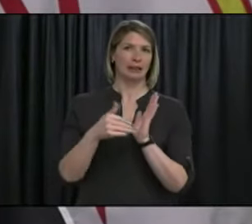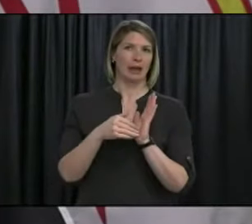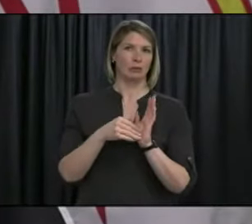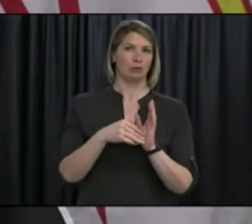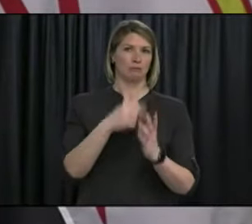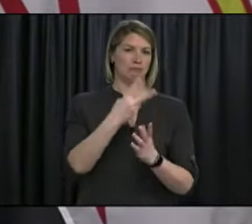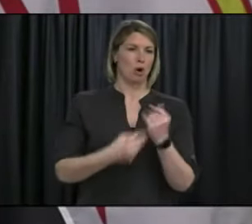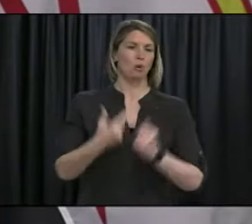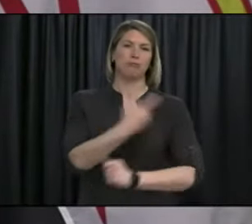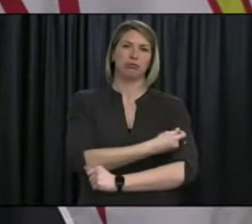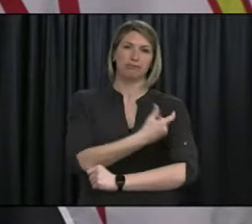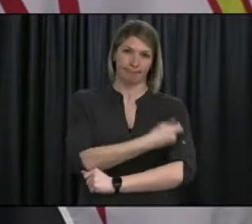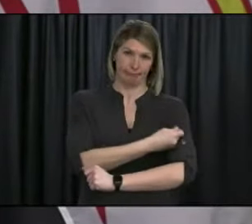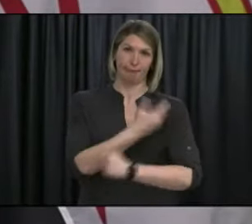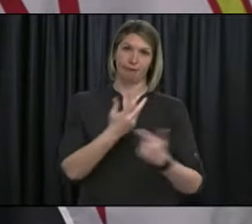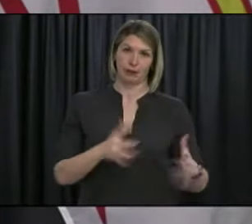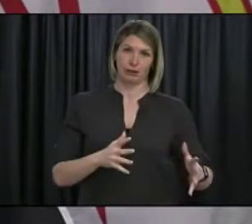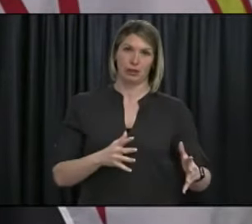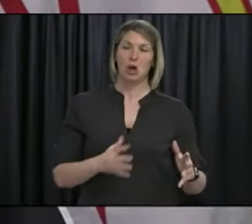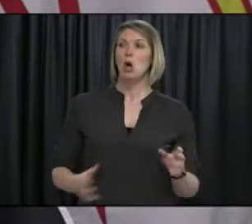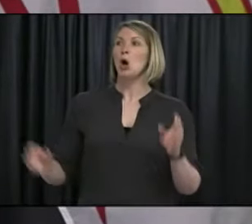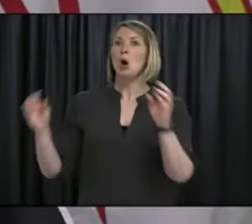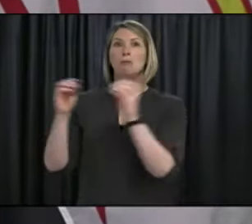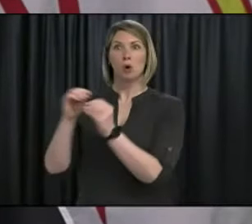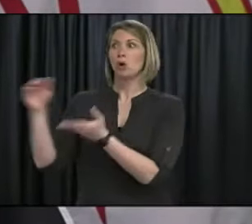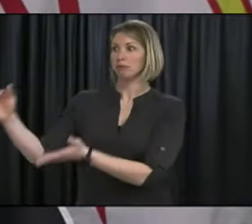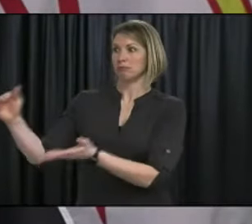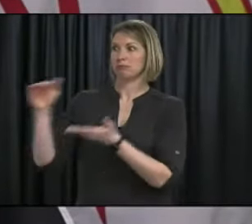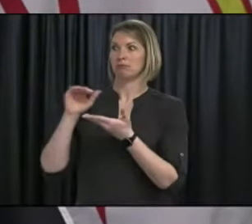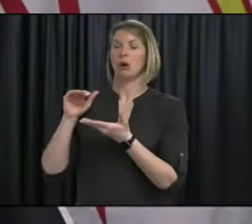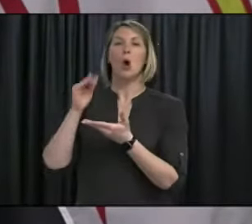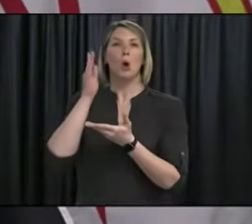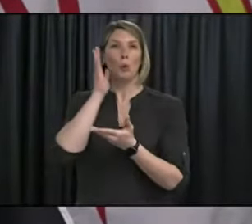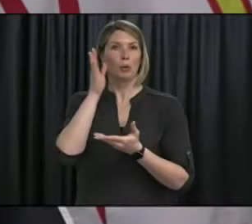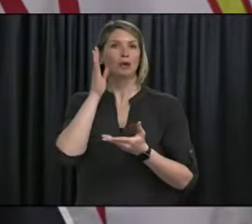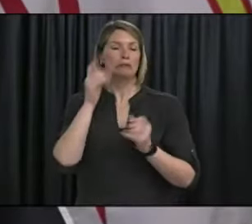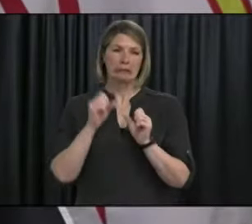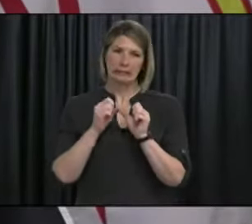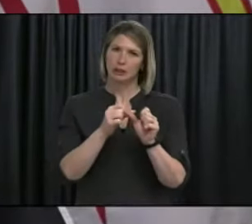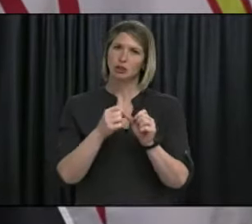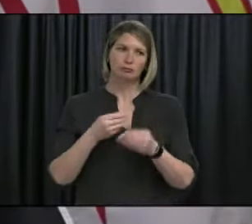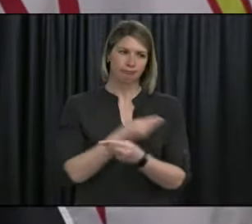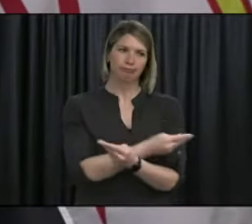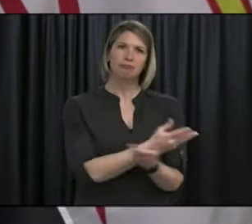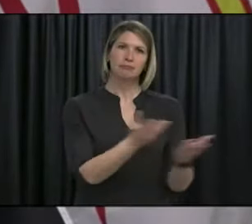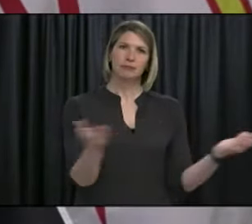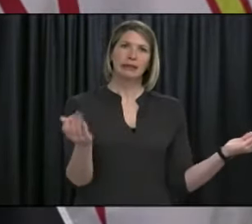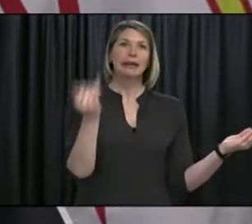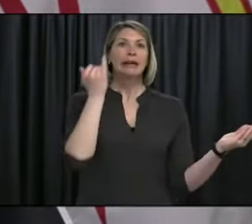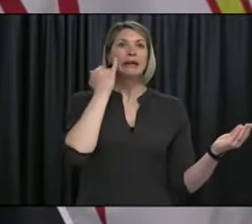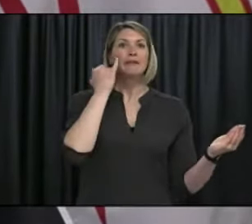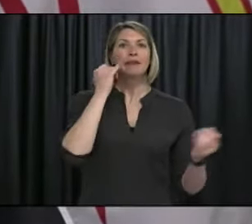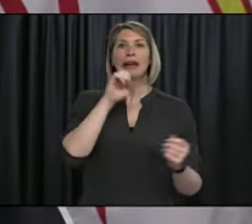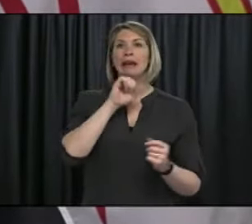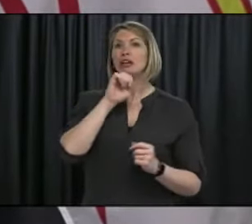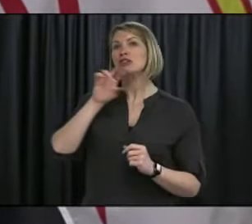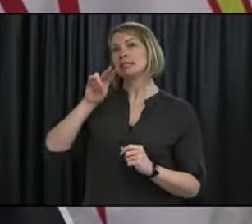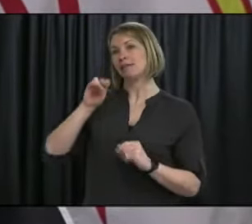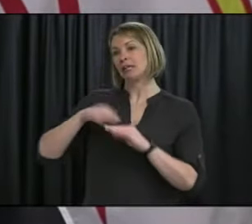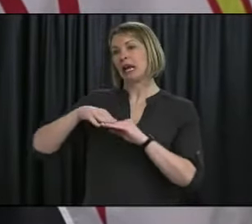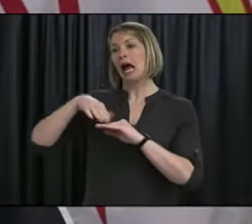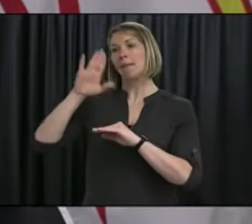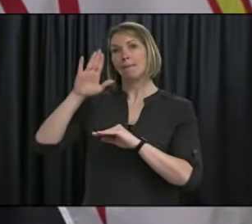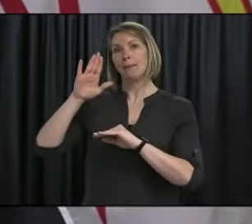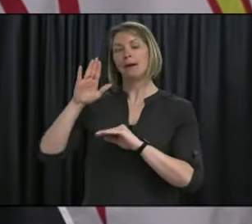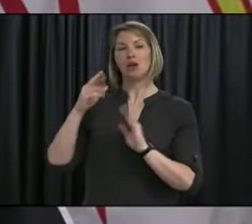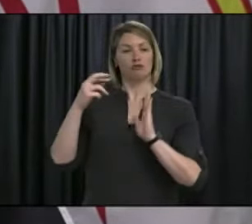vaccine becomes available. If you are over the age of 70 and have pre-registered for your vaccine, but have not yet been contacted, please